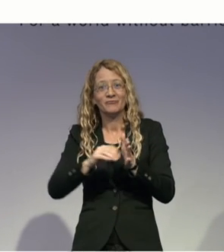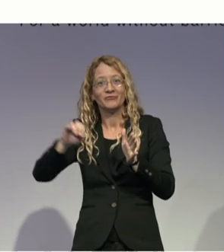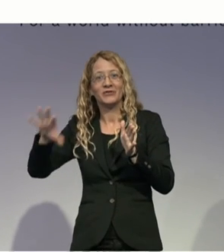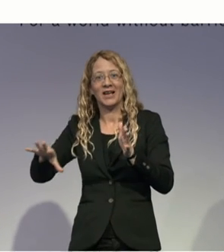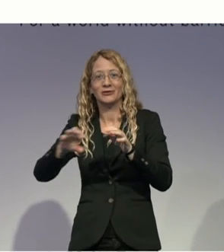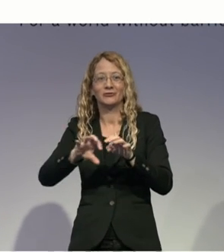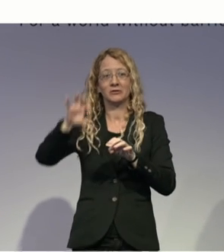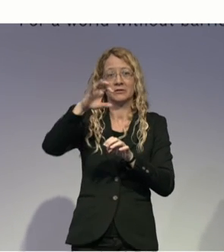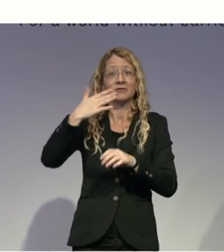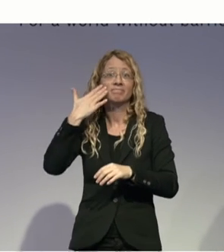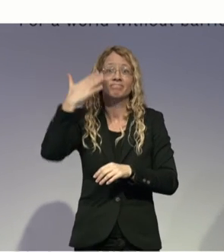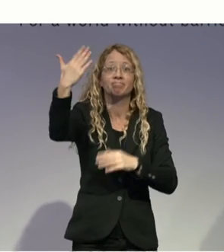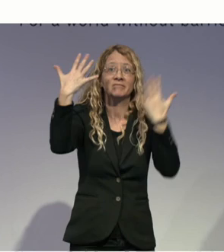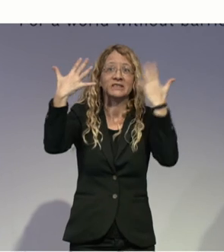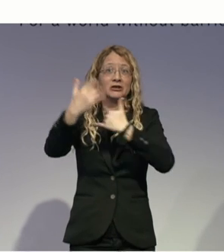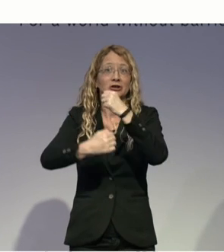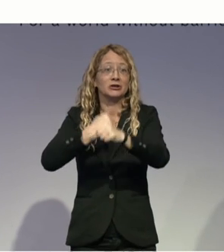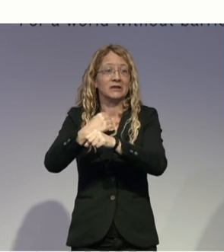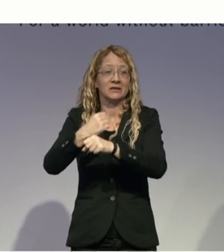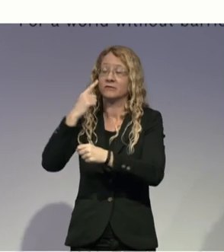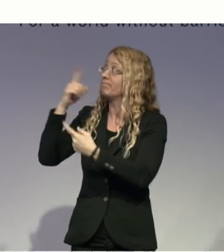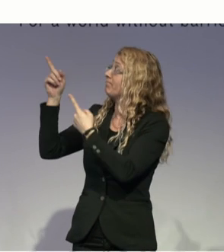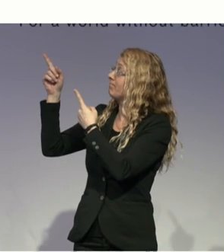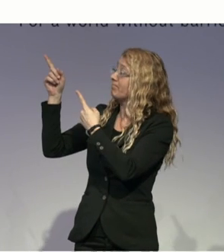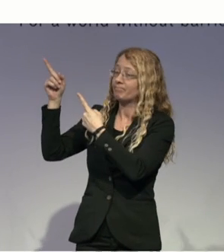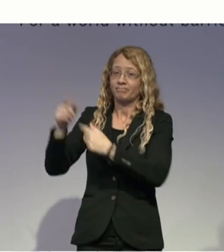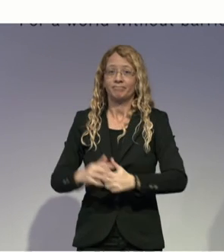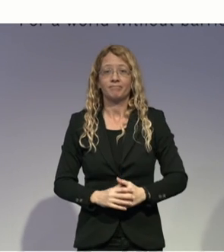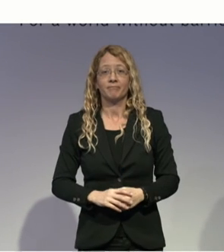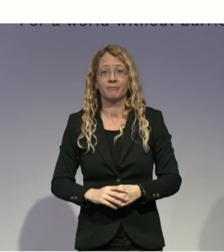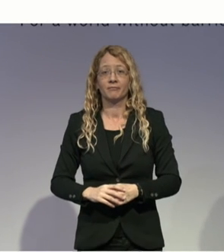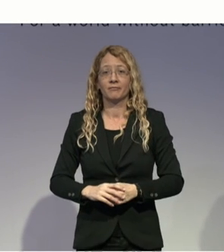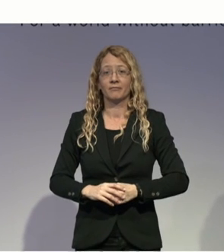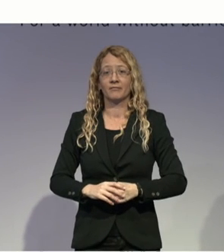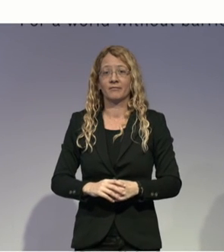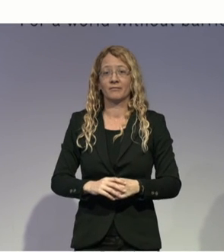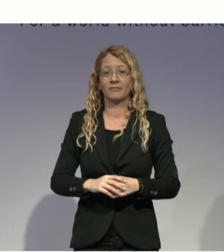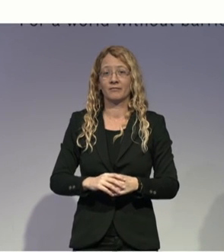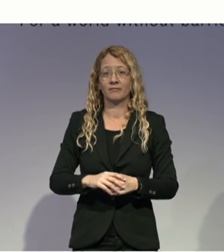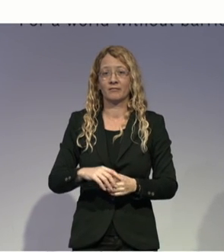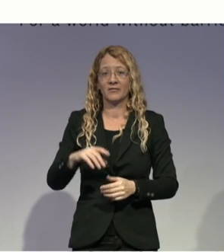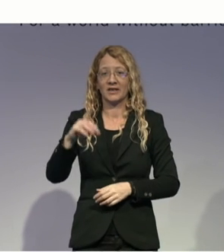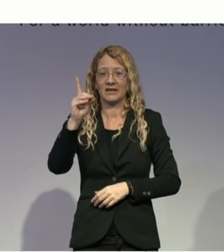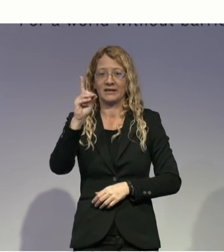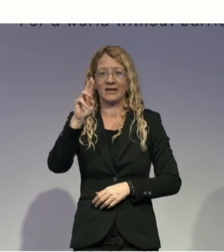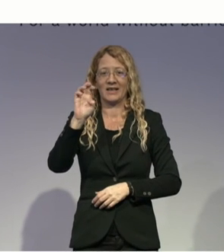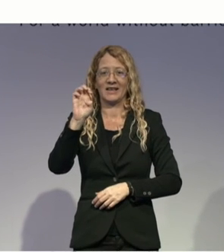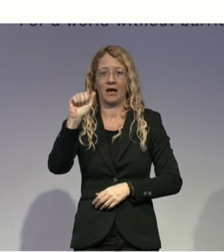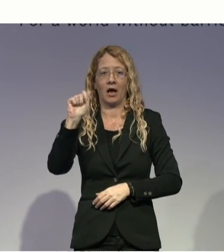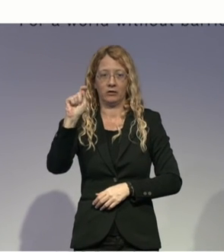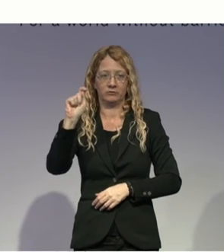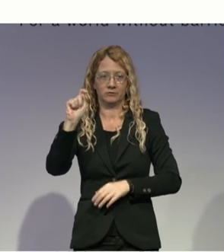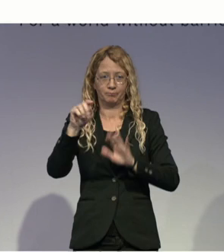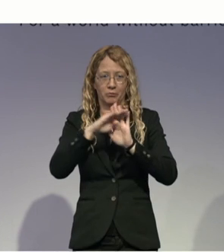more about what DREET means. DREET is the program that surrounds the technology. Technology hardly ever